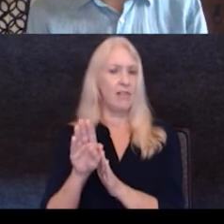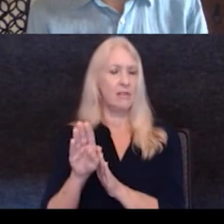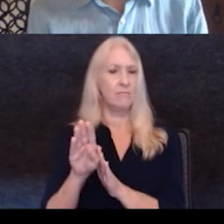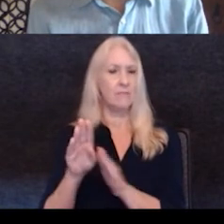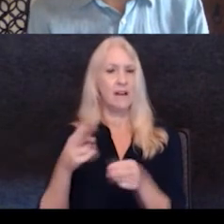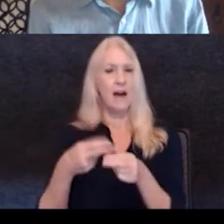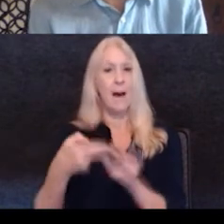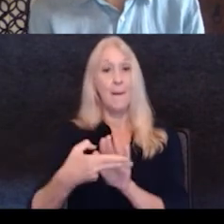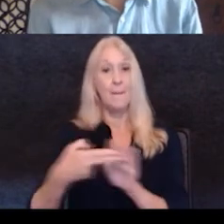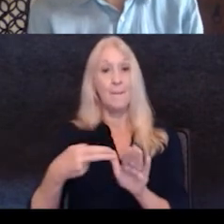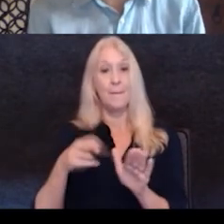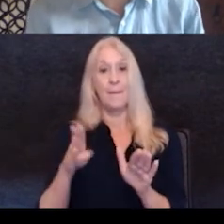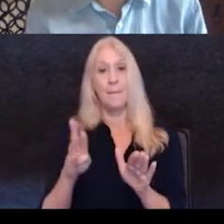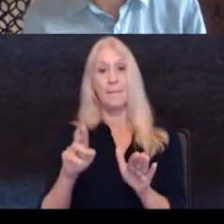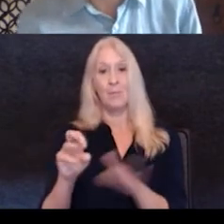That'd be nice.